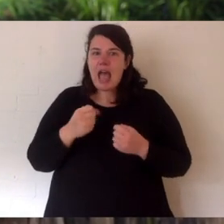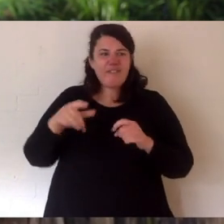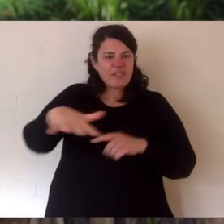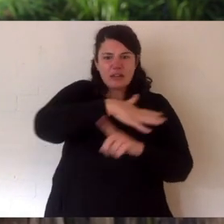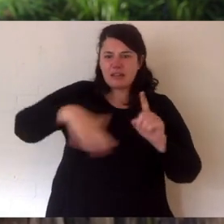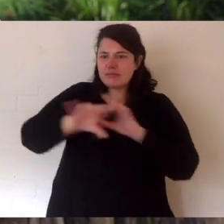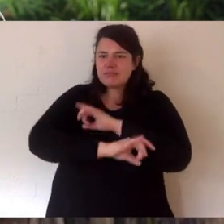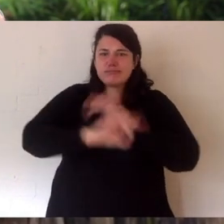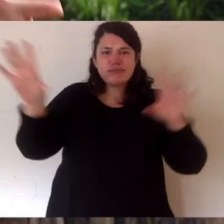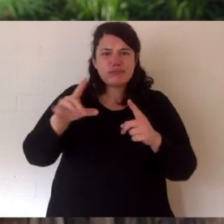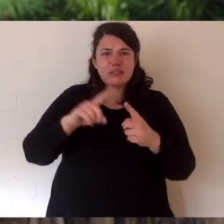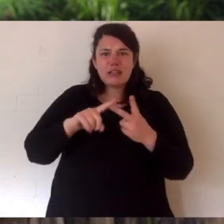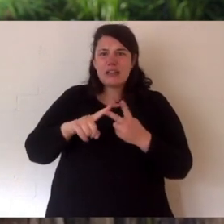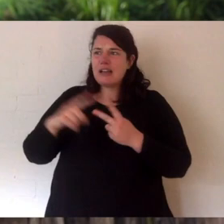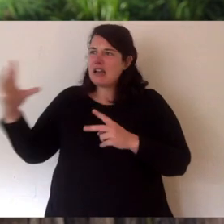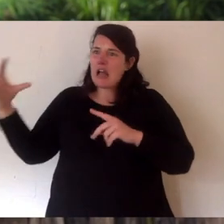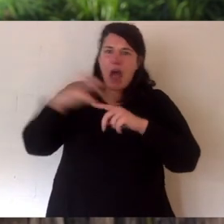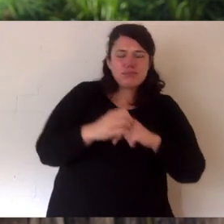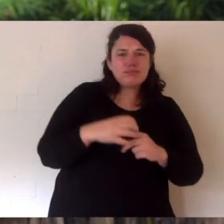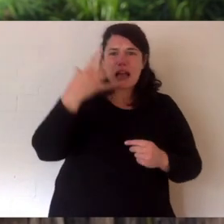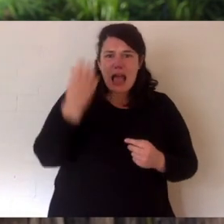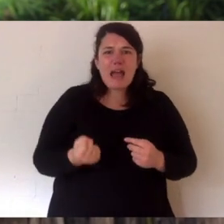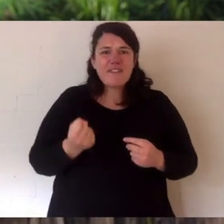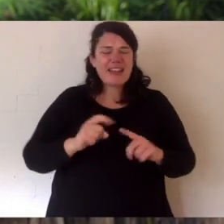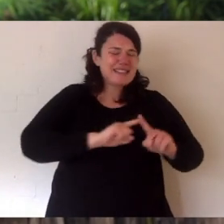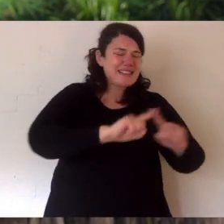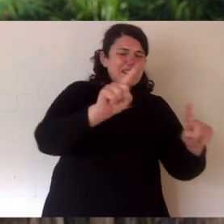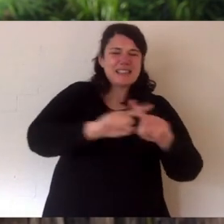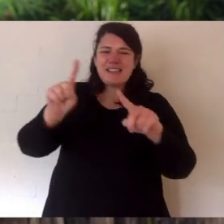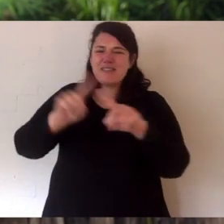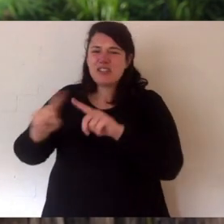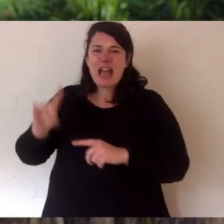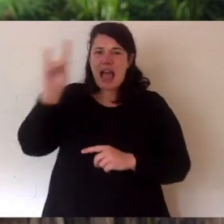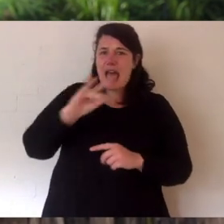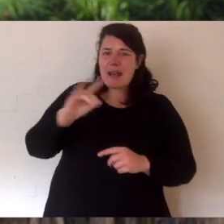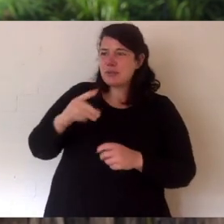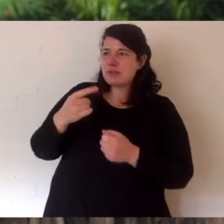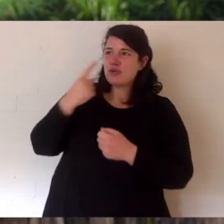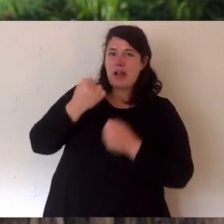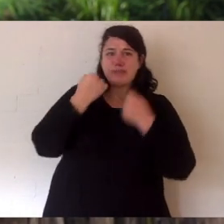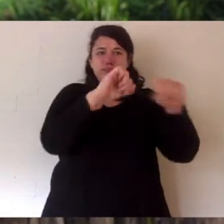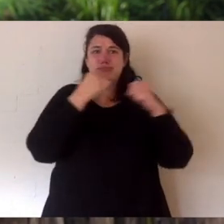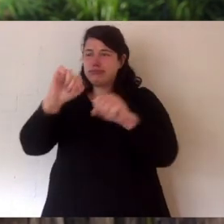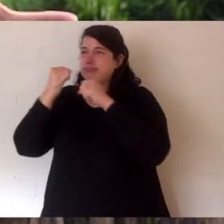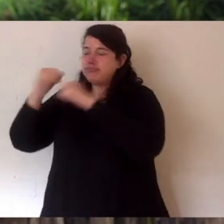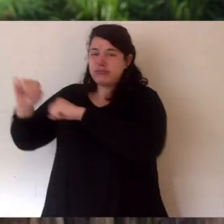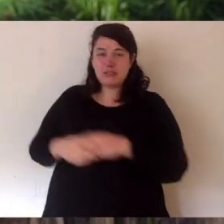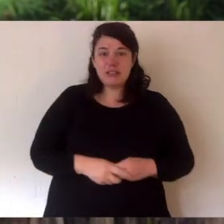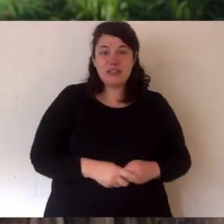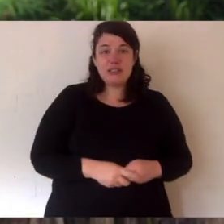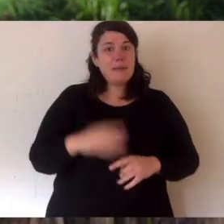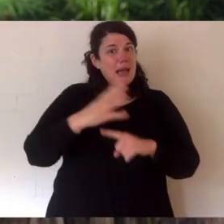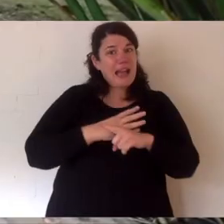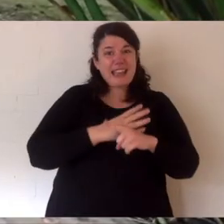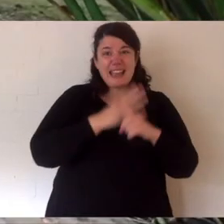But they face all the same threats of habitat destruction, feral pests, and all the other things that so many animals